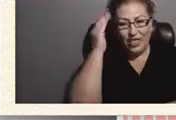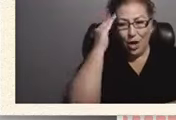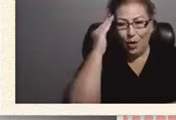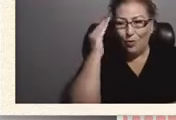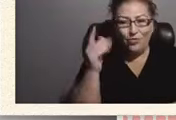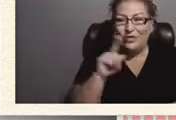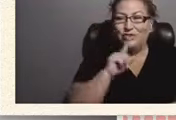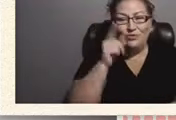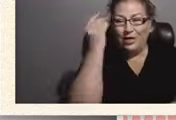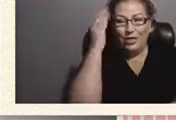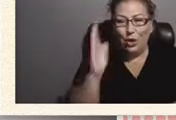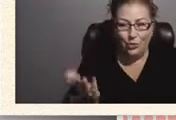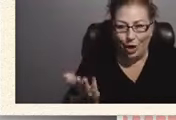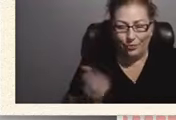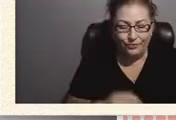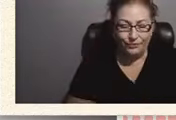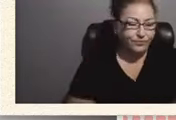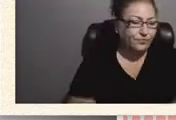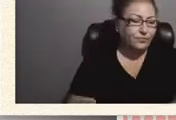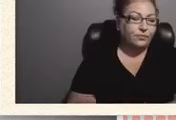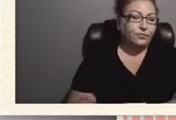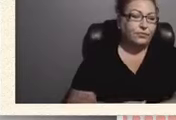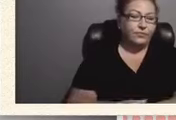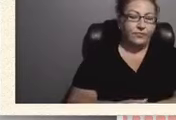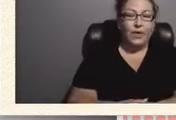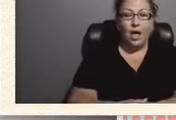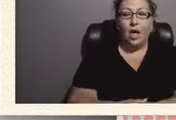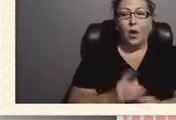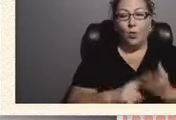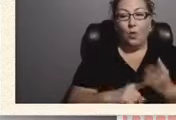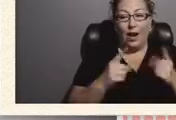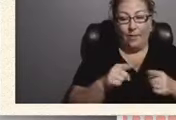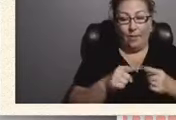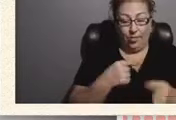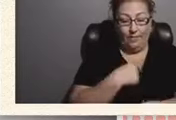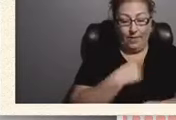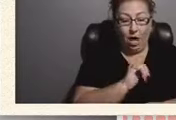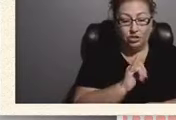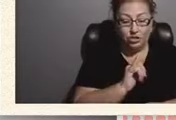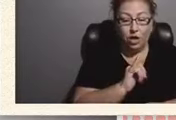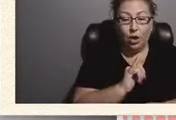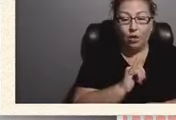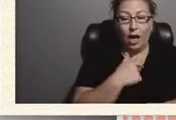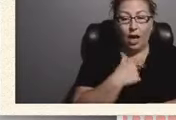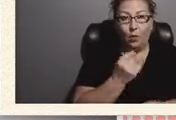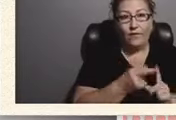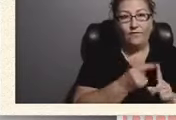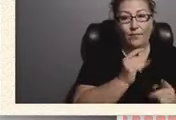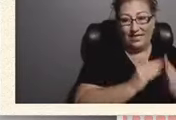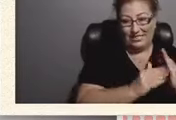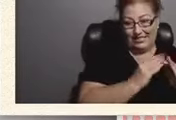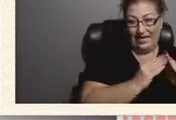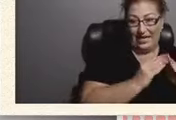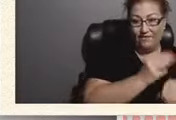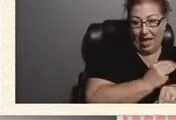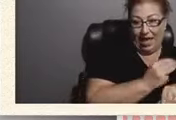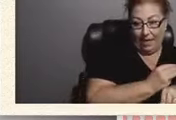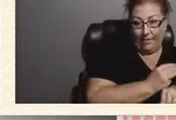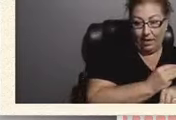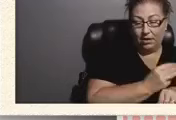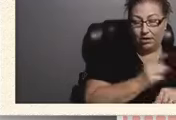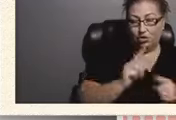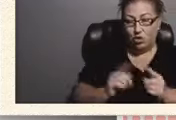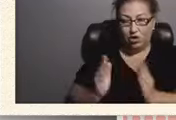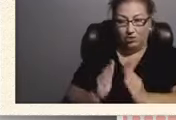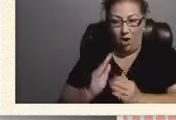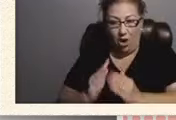they don't like what happened with me also when i went from the city miami to the small town